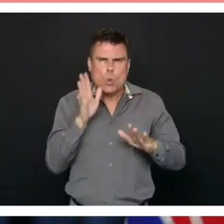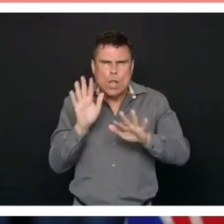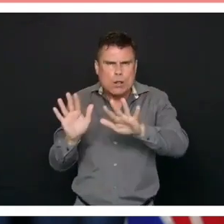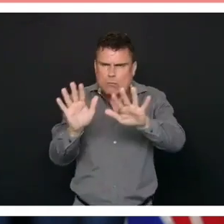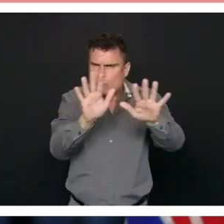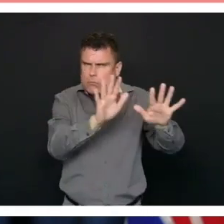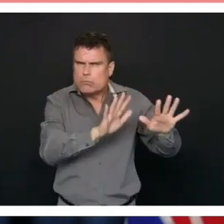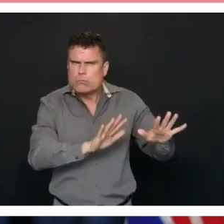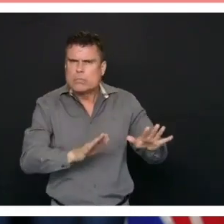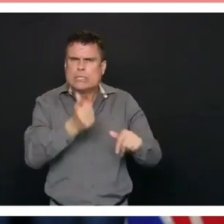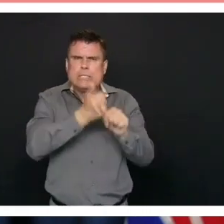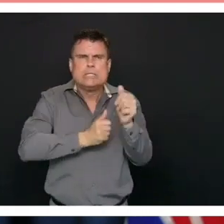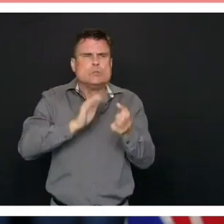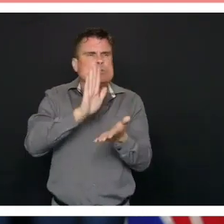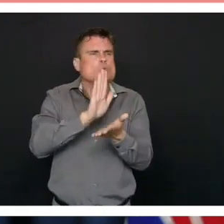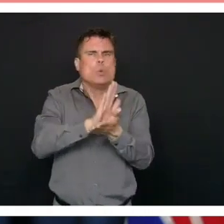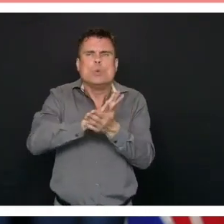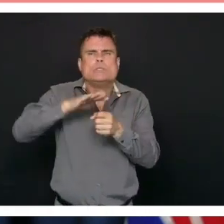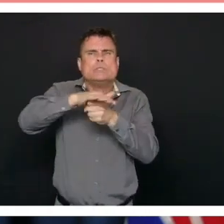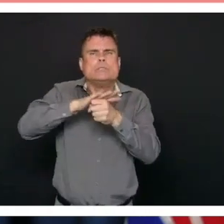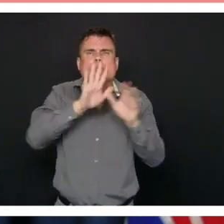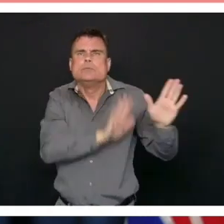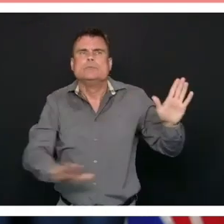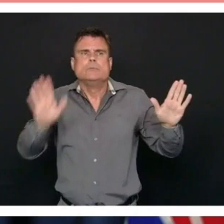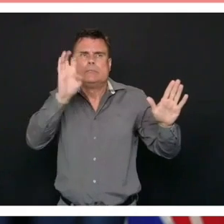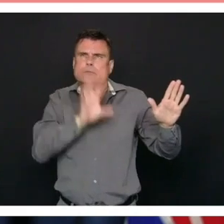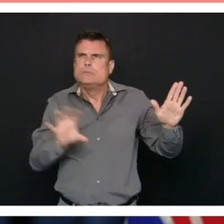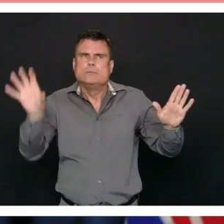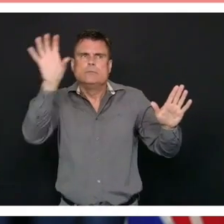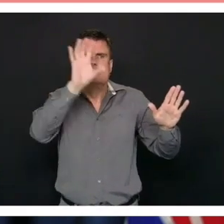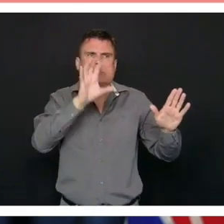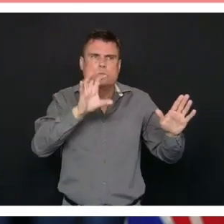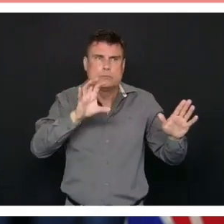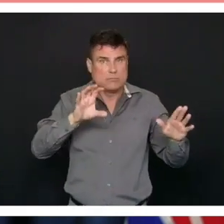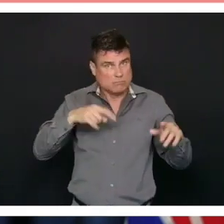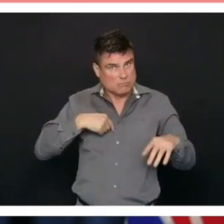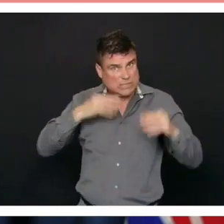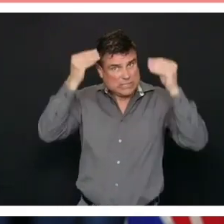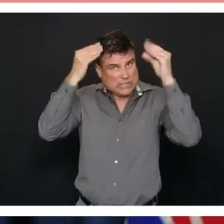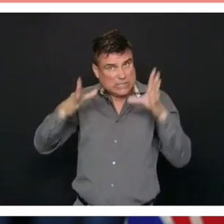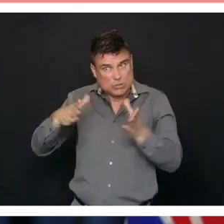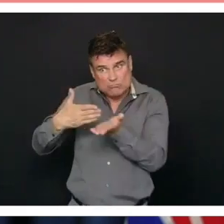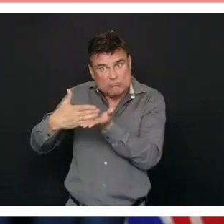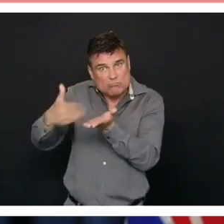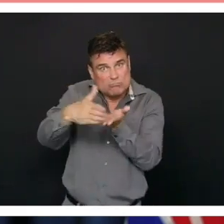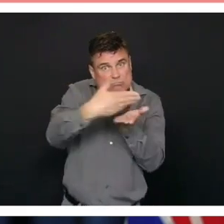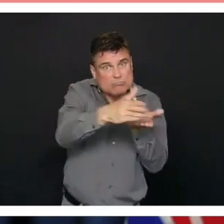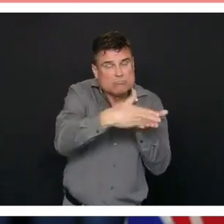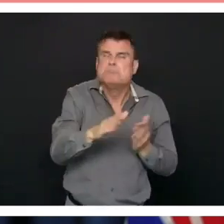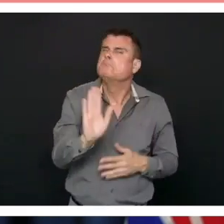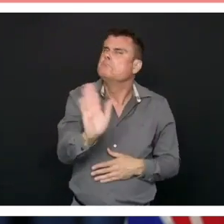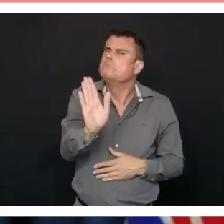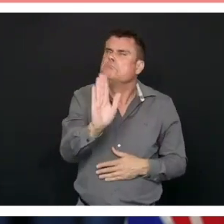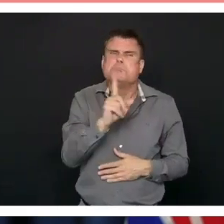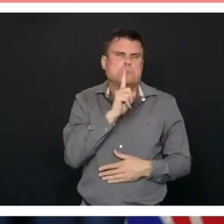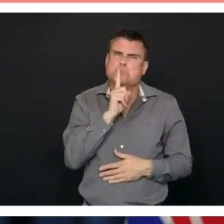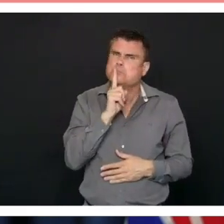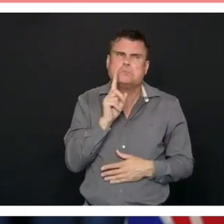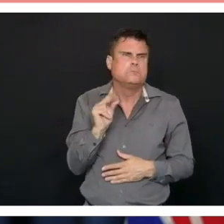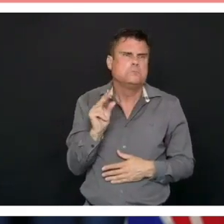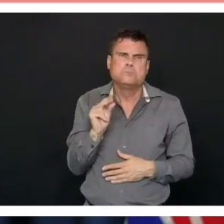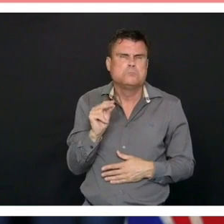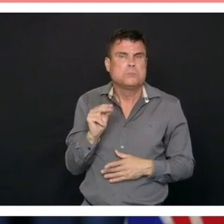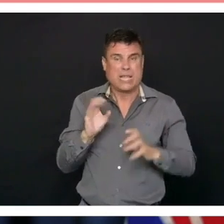layoffs. Quite the contrary. Education is the key to success for individuals and for communities. It's the great equalizer in our